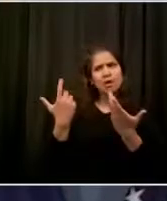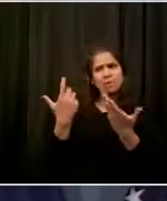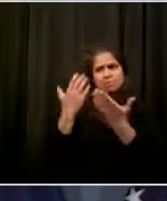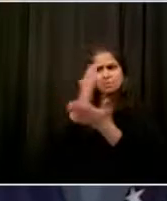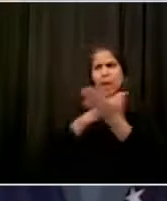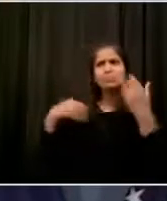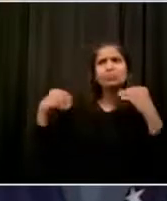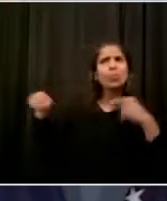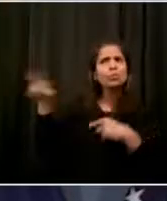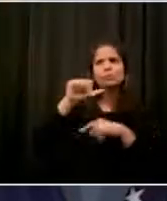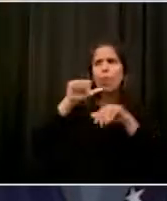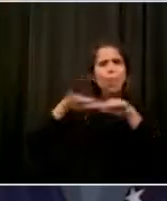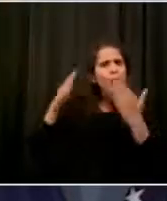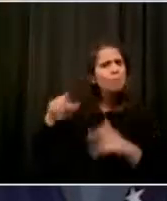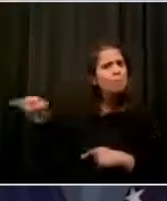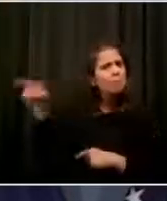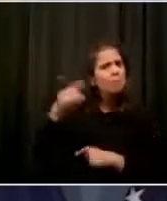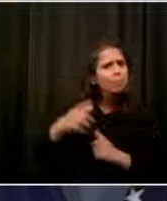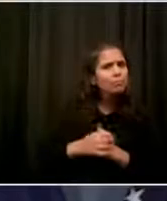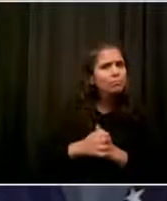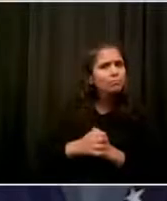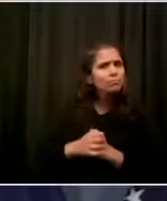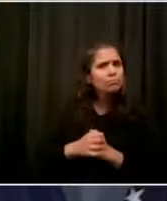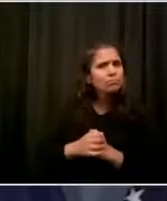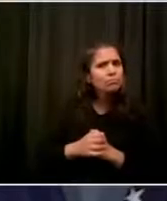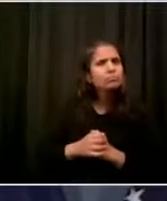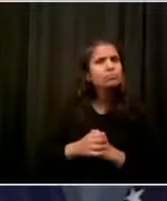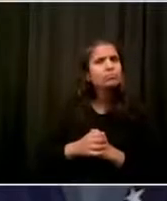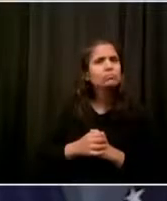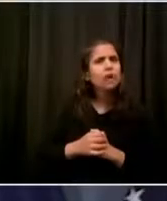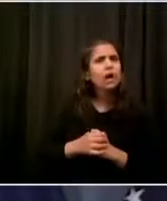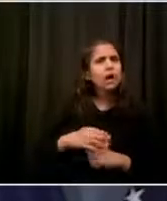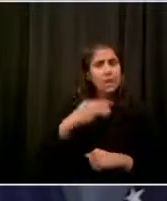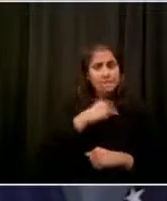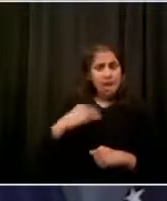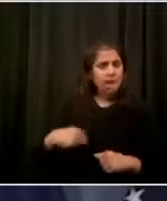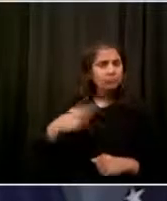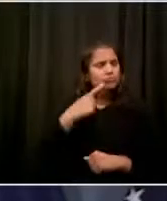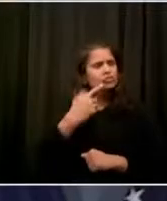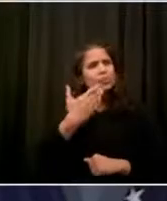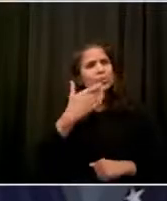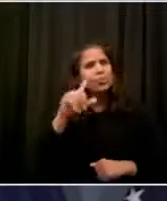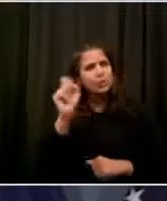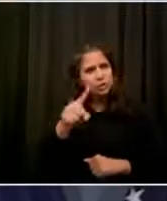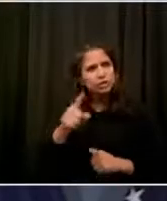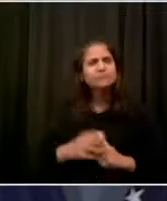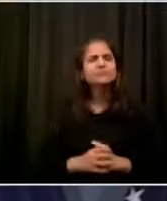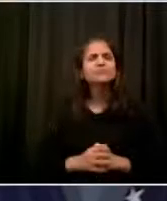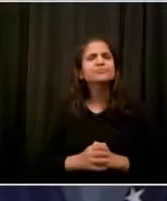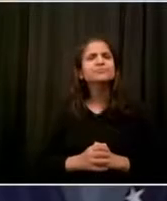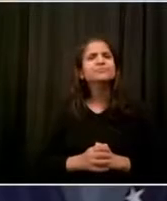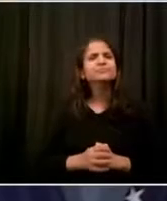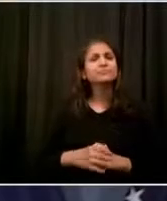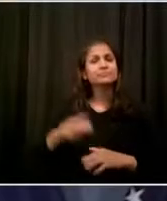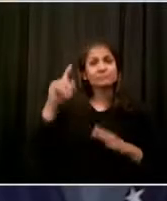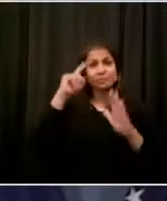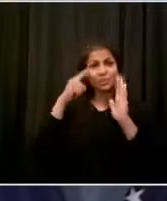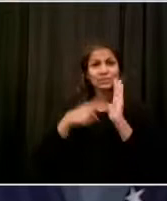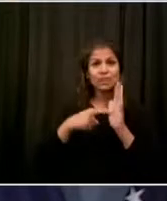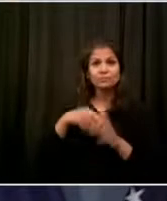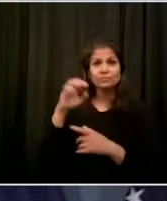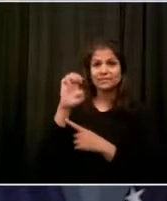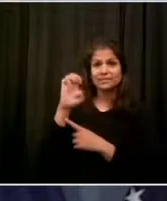A couple of different points. You I've been talking to people in the retail sector, starting with the CEO of Macy's, who is absolutely confident in their ability